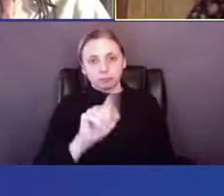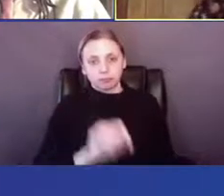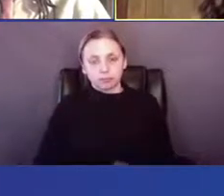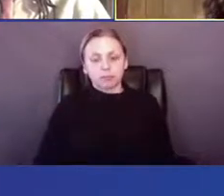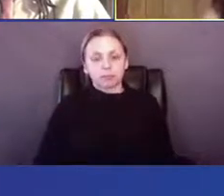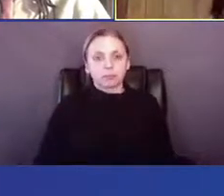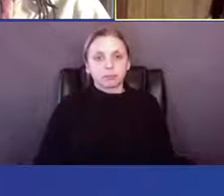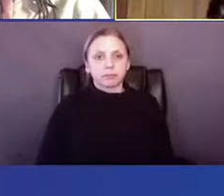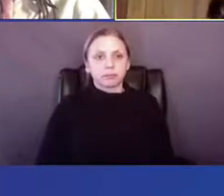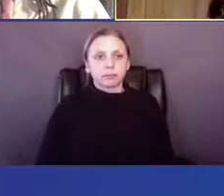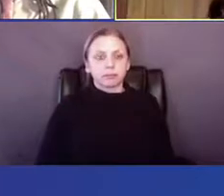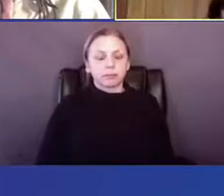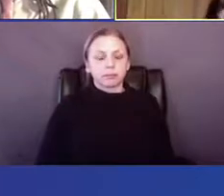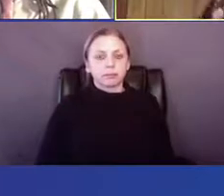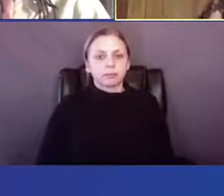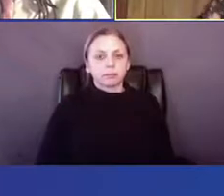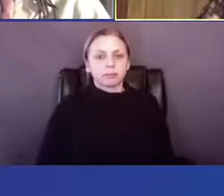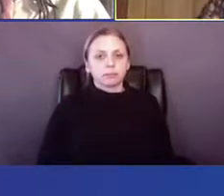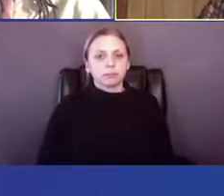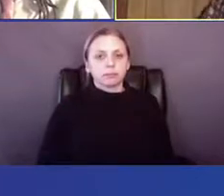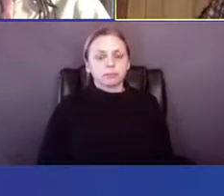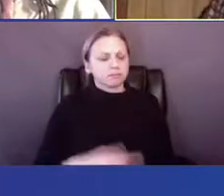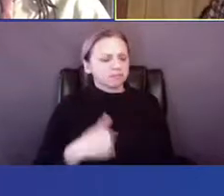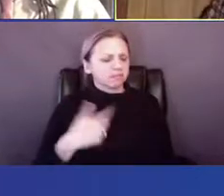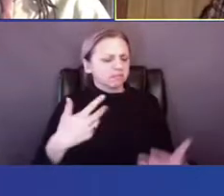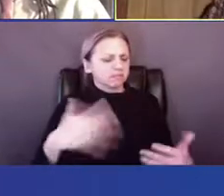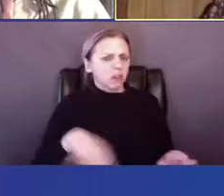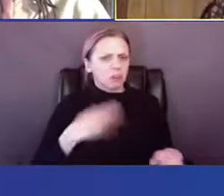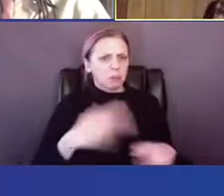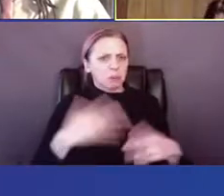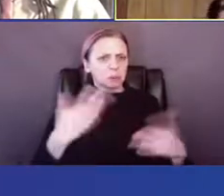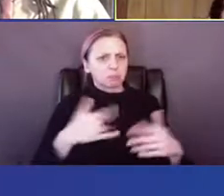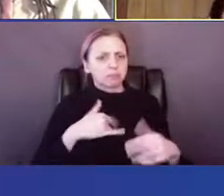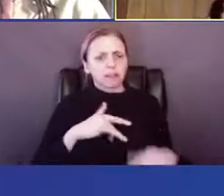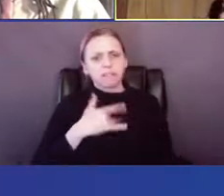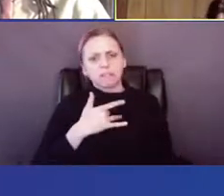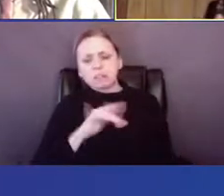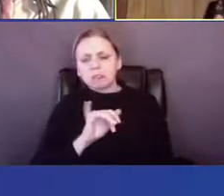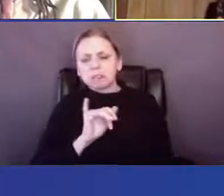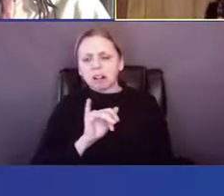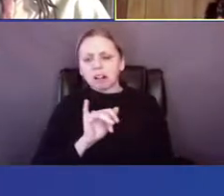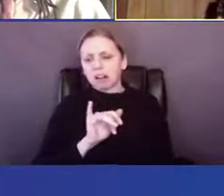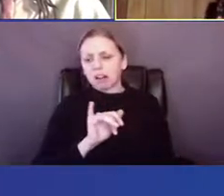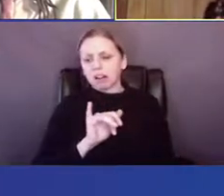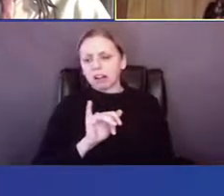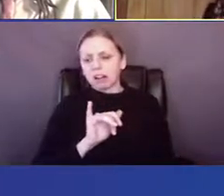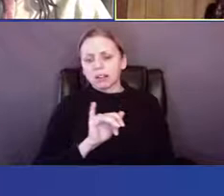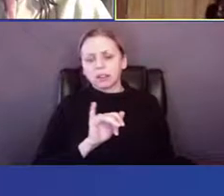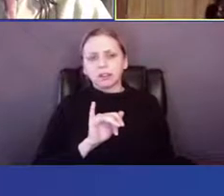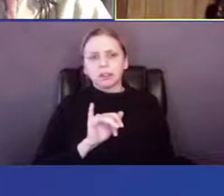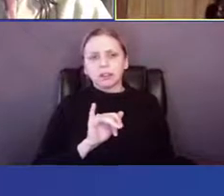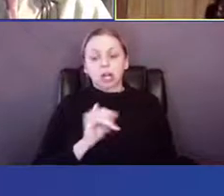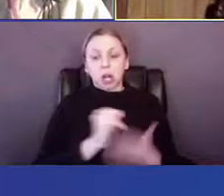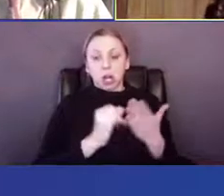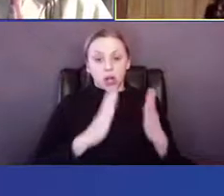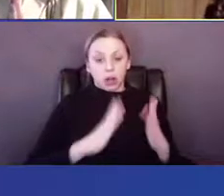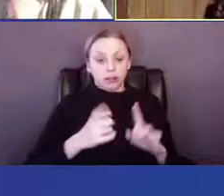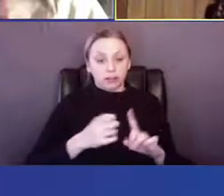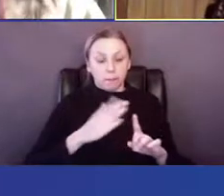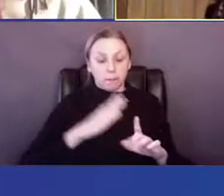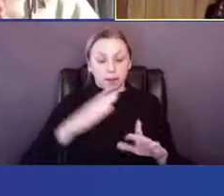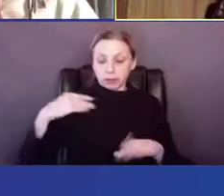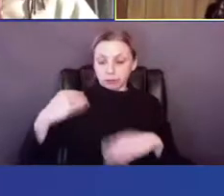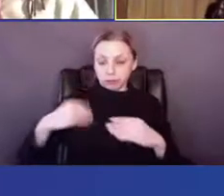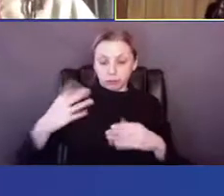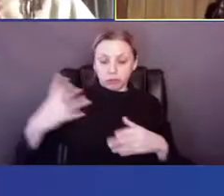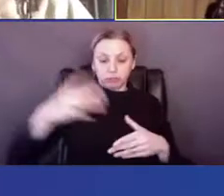Yeah, as I mentioned, I feel like artists of my generation entered the economy